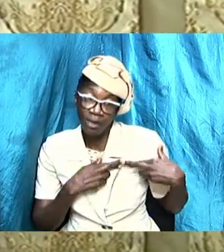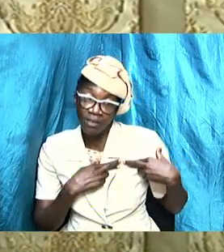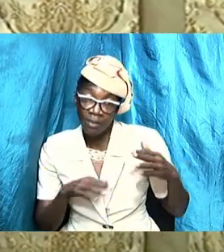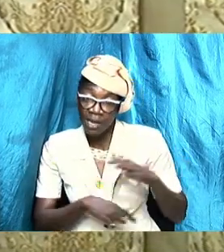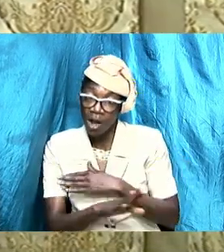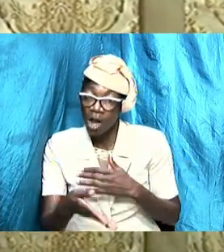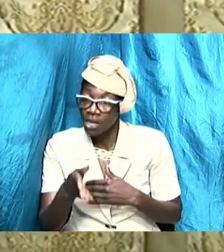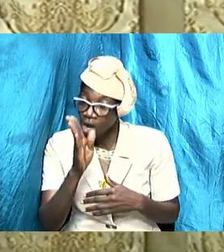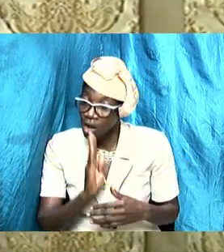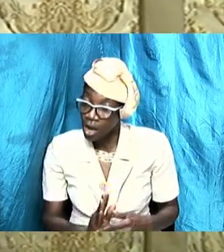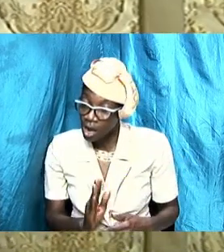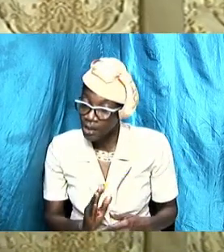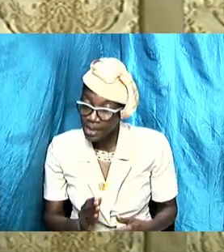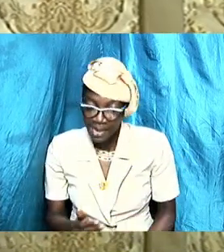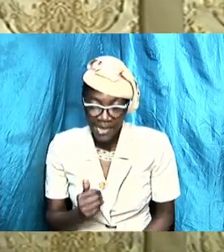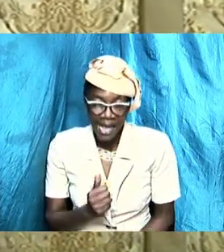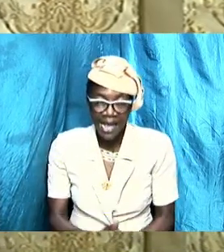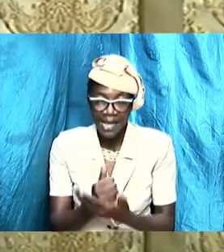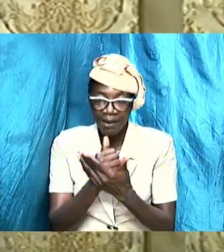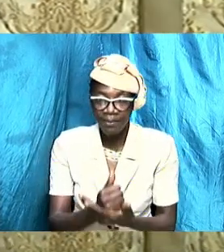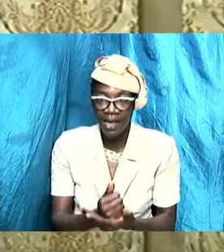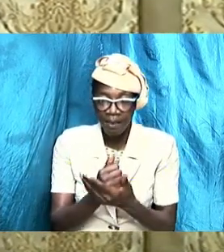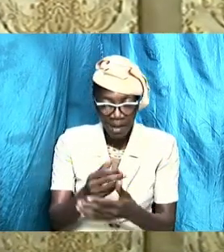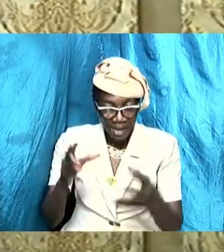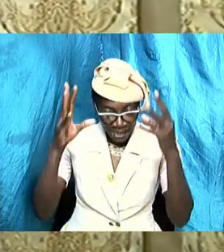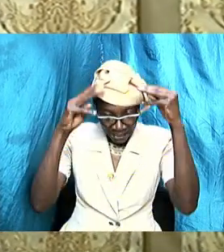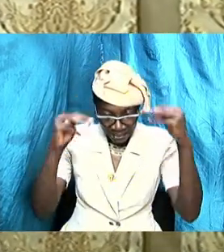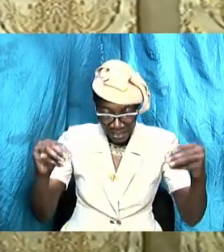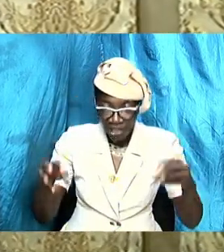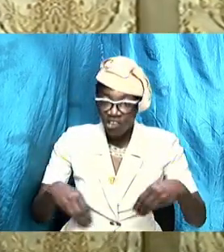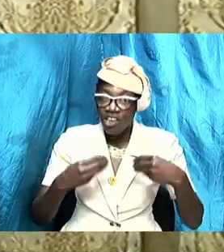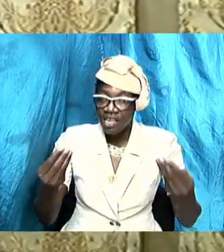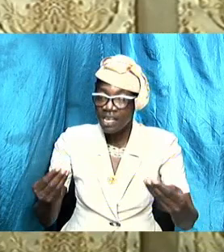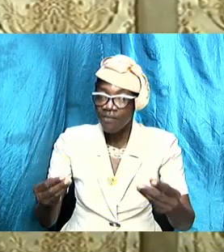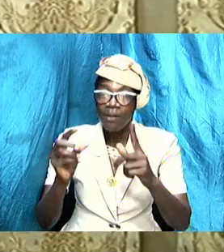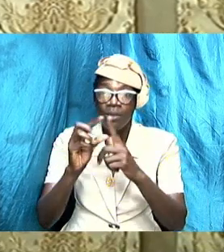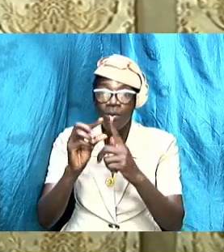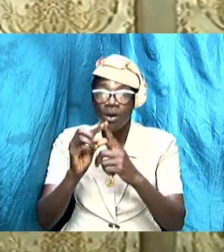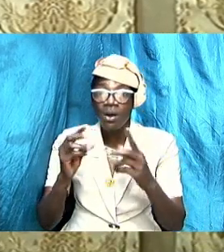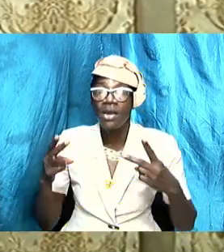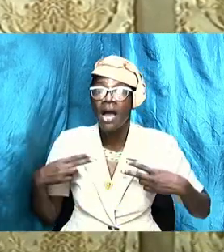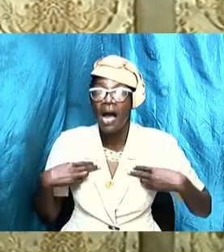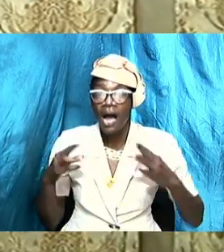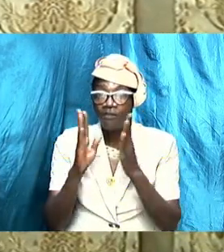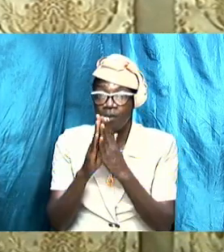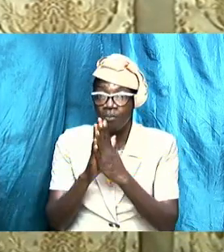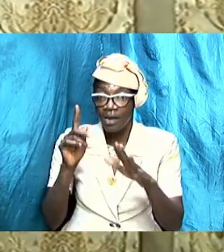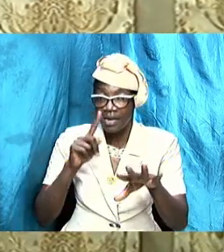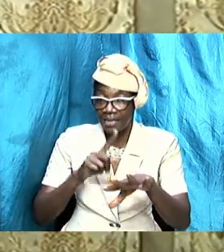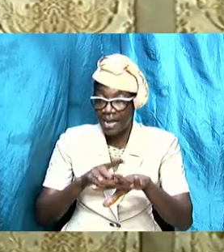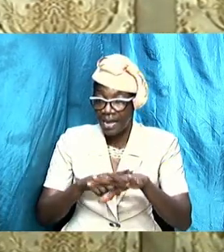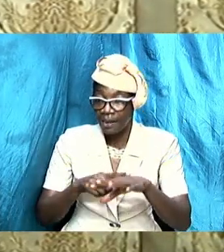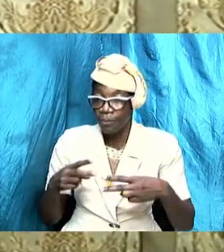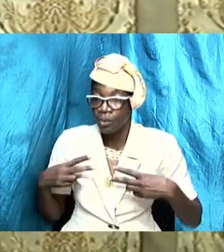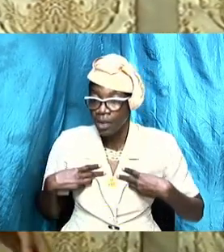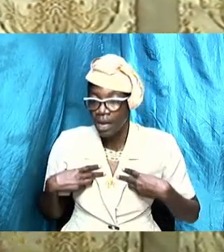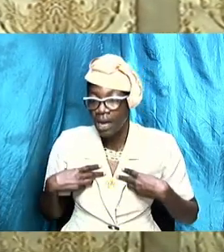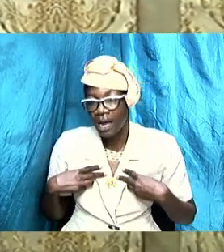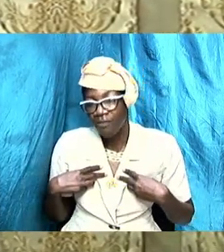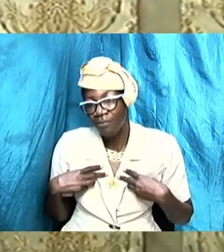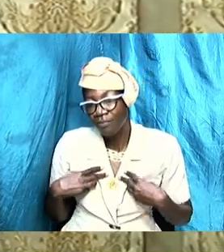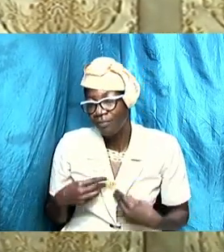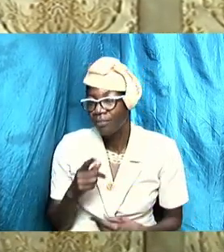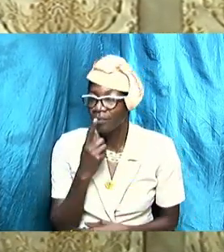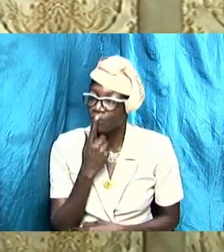nurture them you teach them you give them the word you have prayer time you have that quiet time you